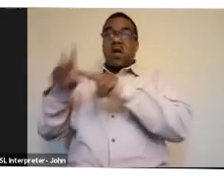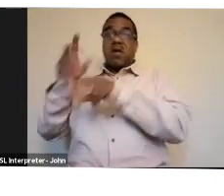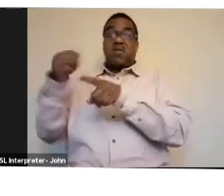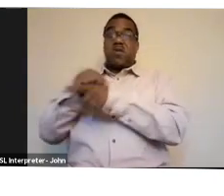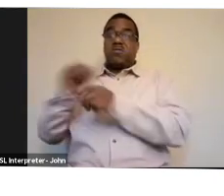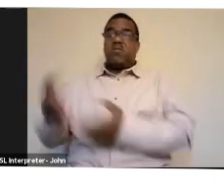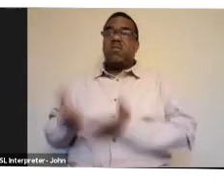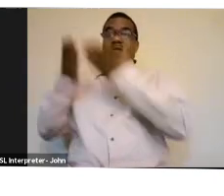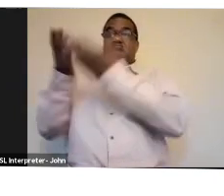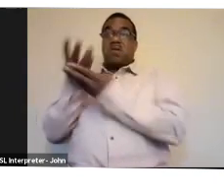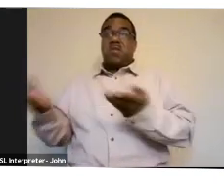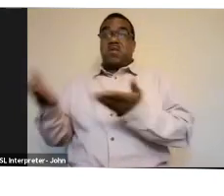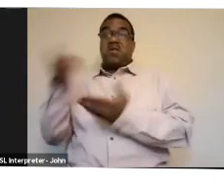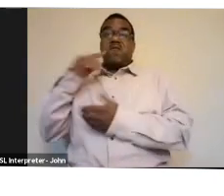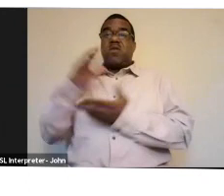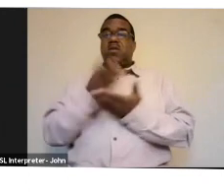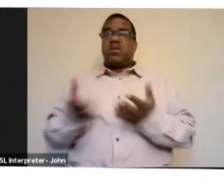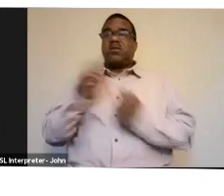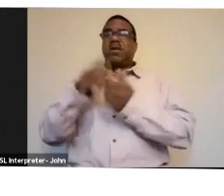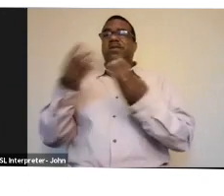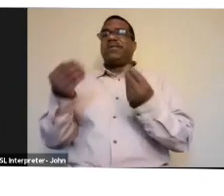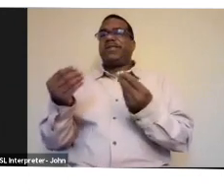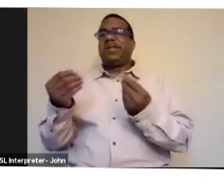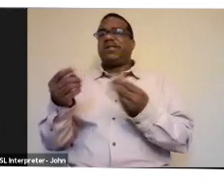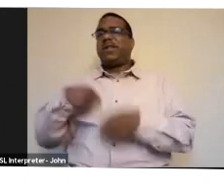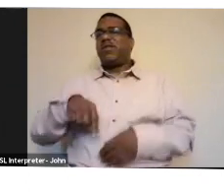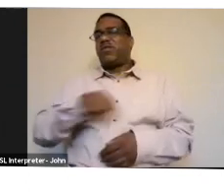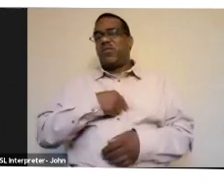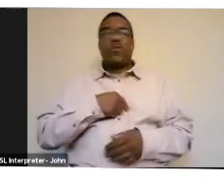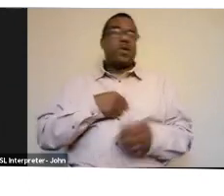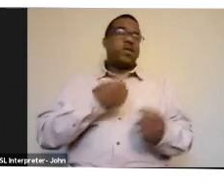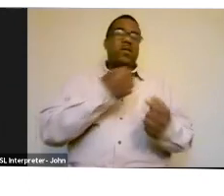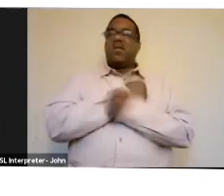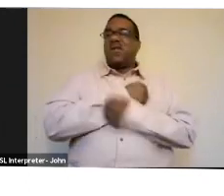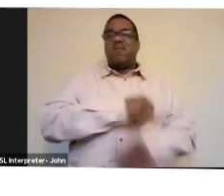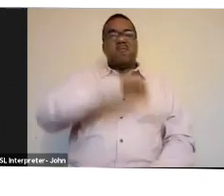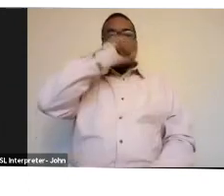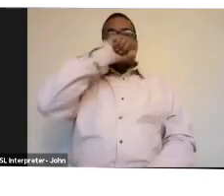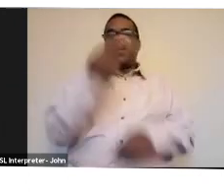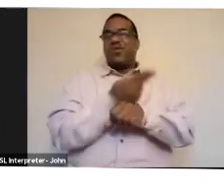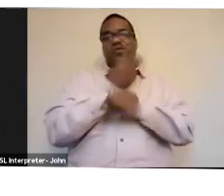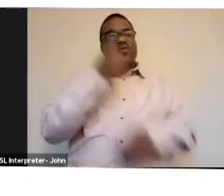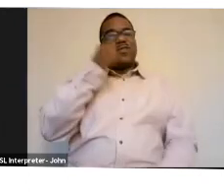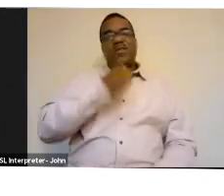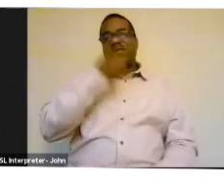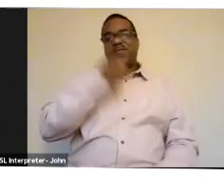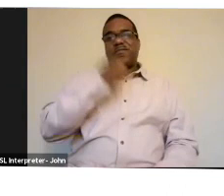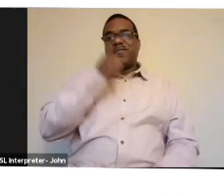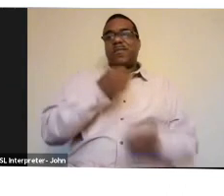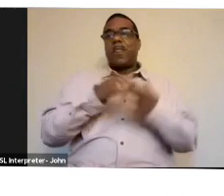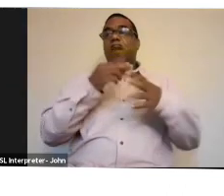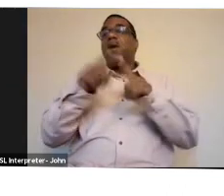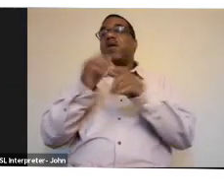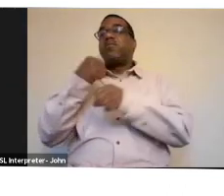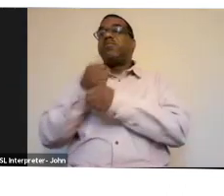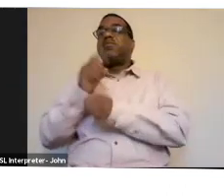for the products and textiles that we love and use on a daily basis. So what regenerative systems